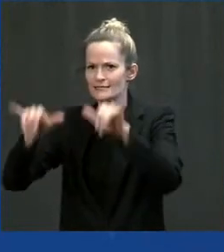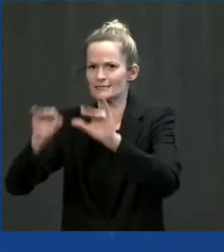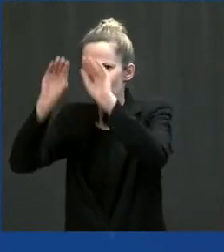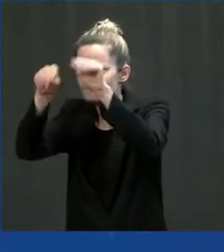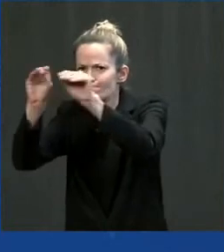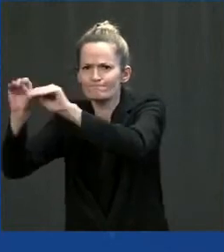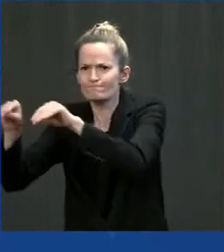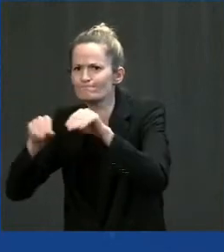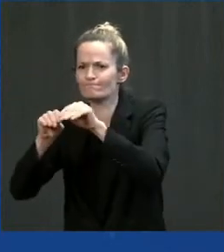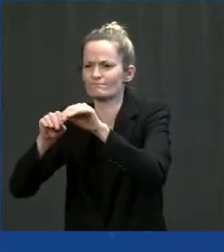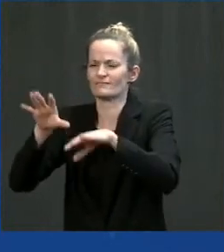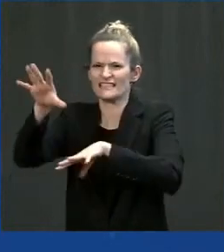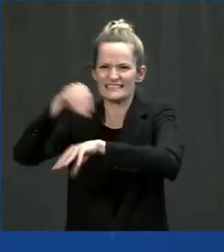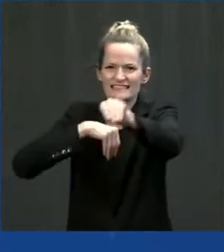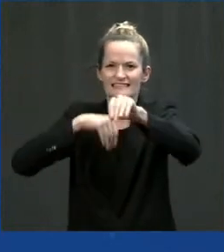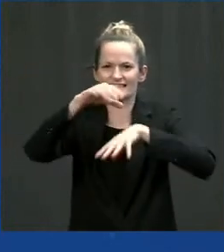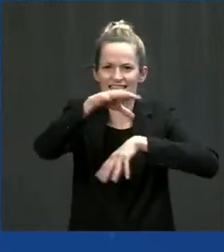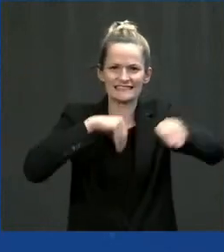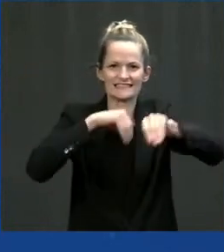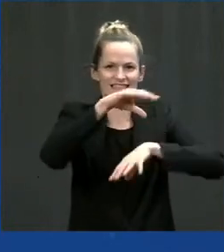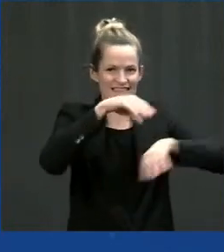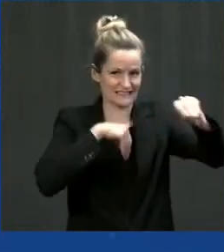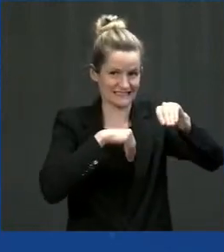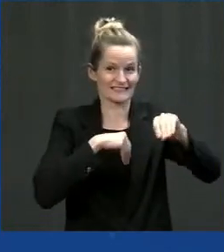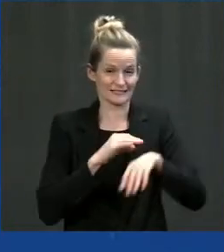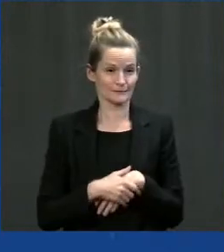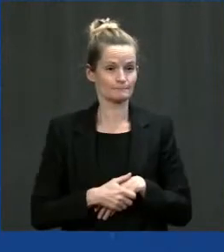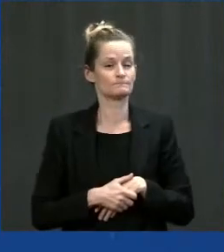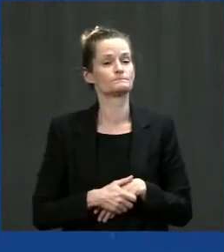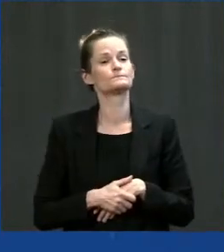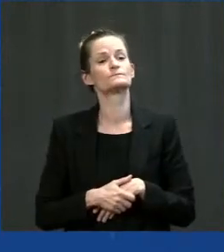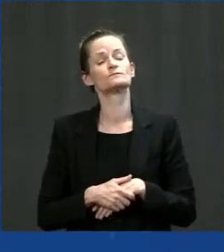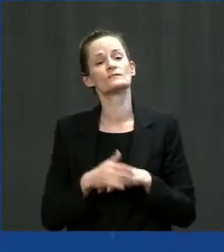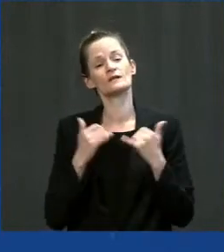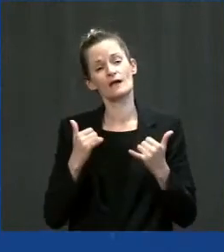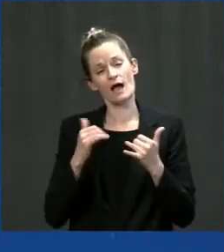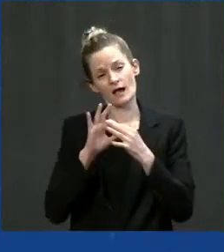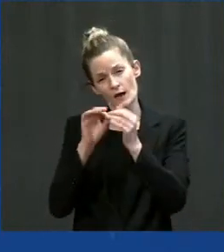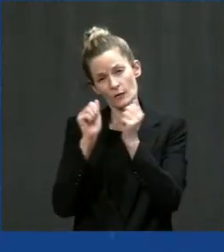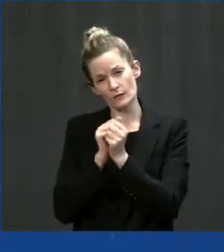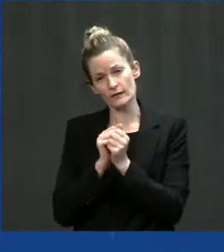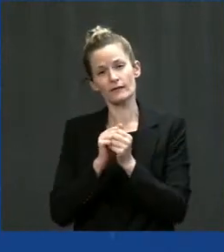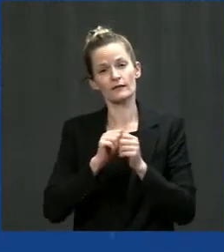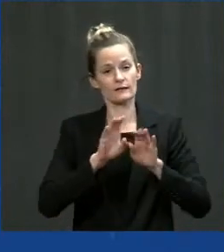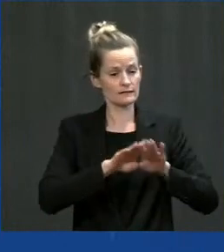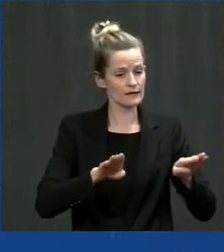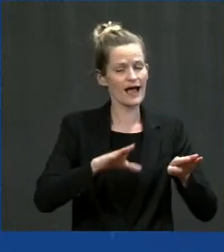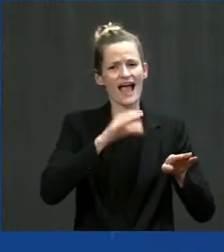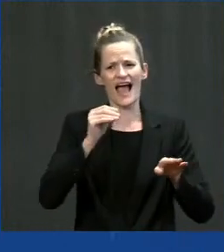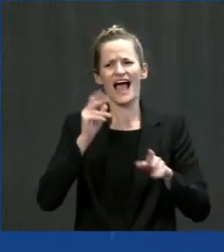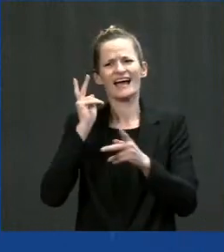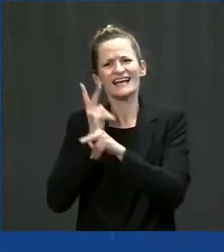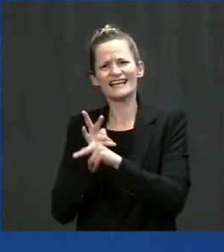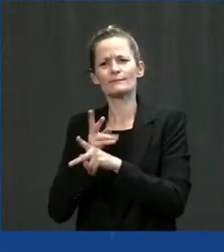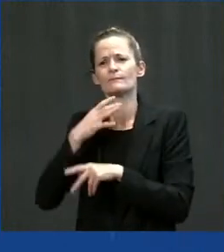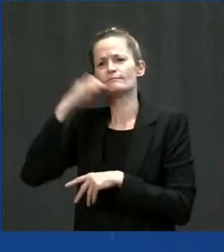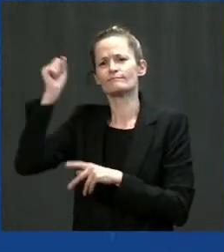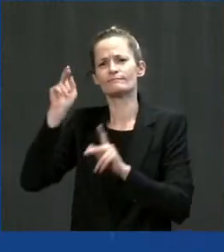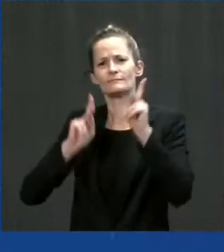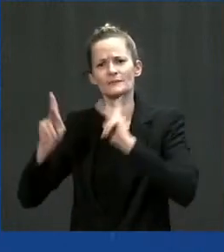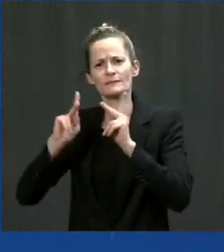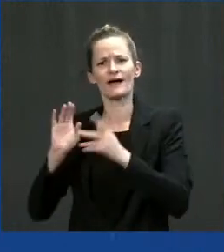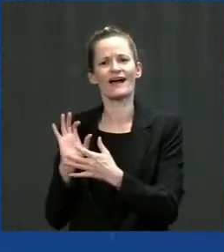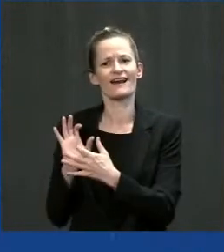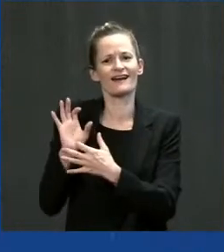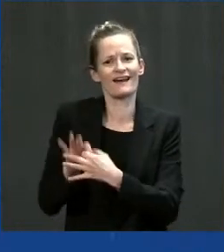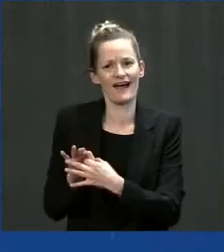stay connected. And the other thing that your administration has done is its commitment to working and consulting in a